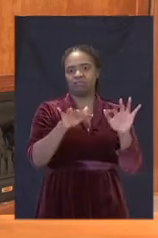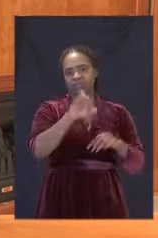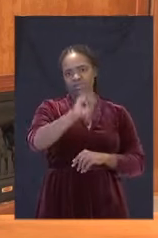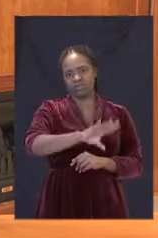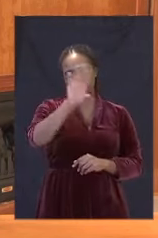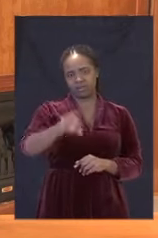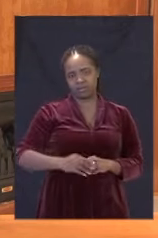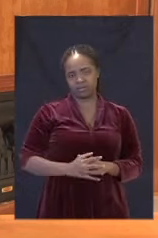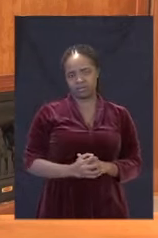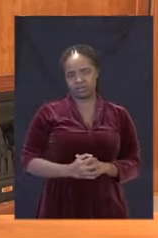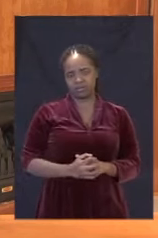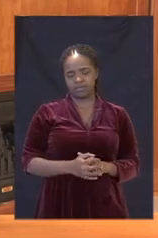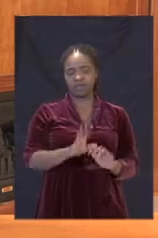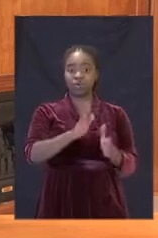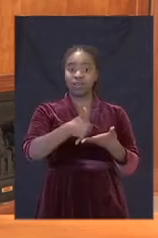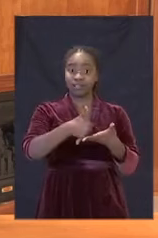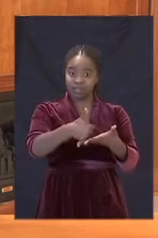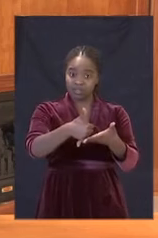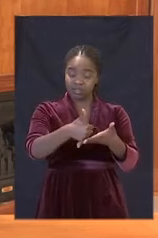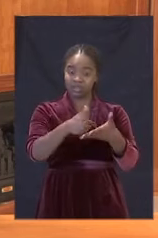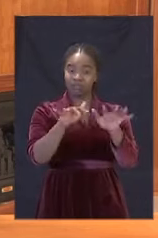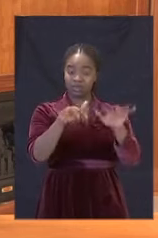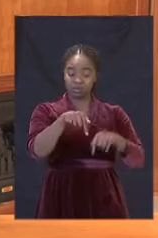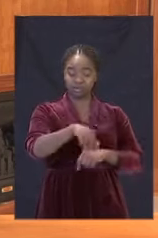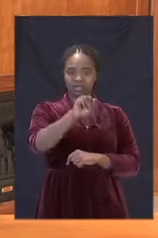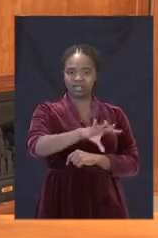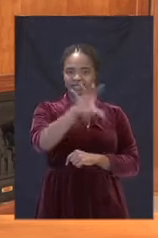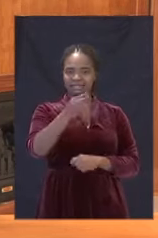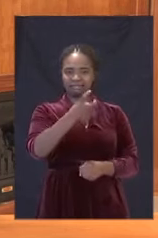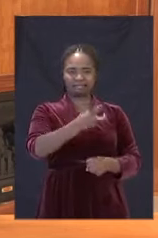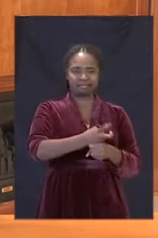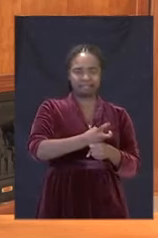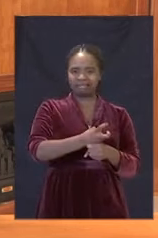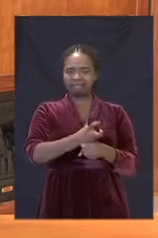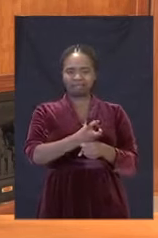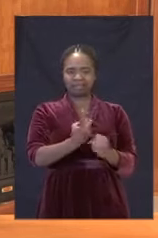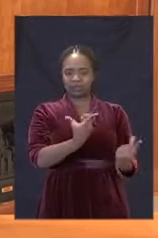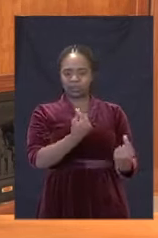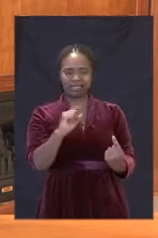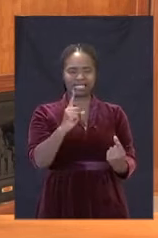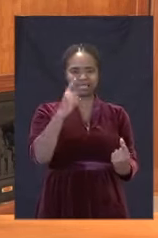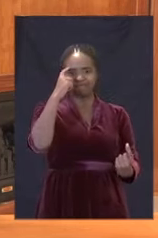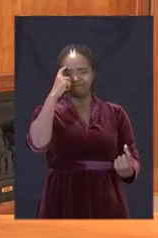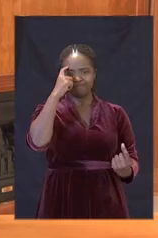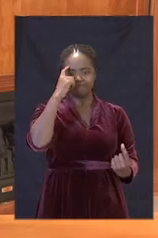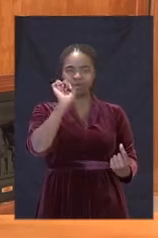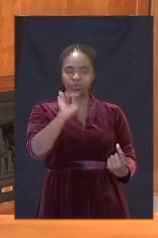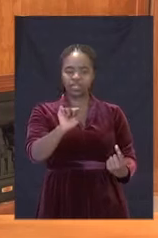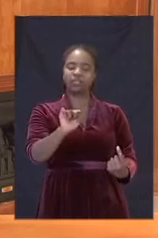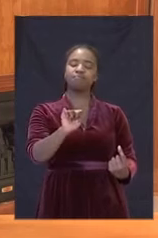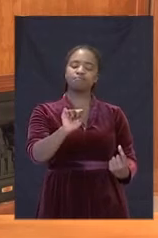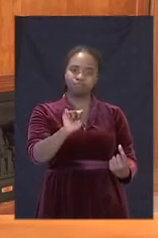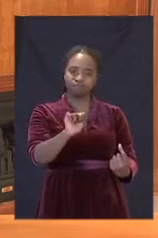In helping our nation to cope with these difficulties, we acknowledge and welcome the call